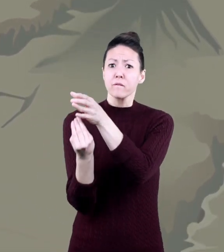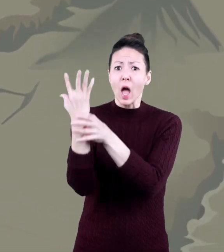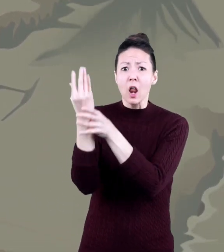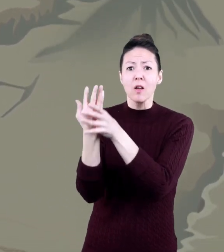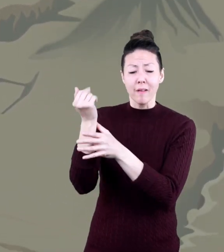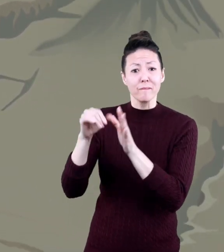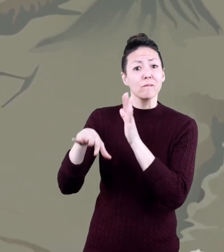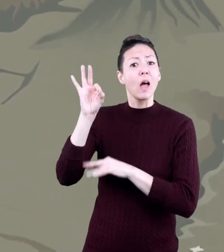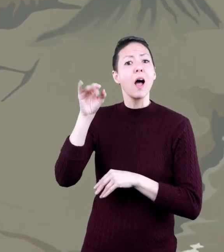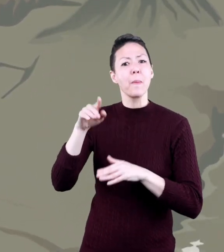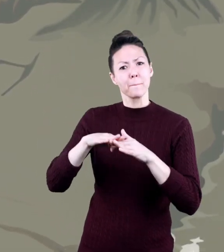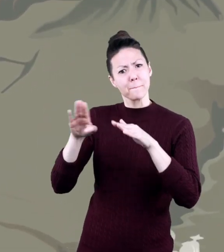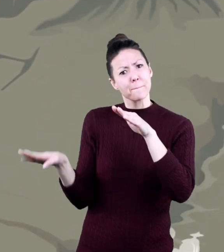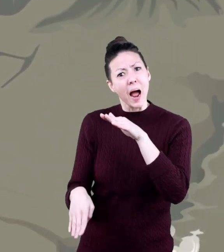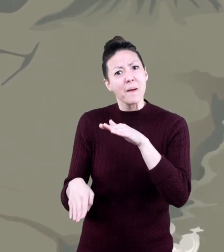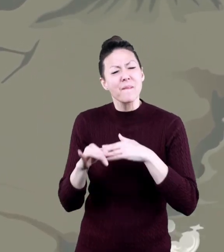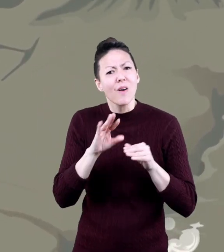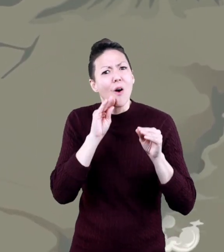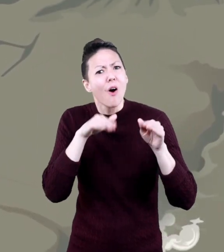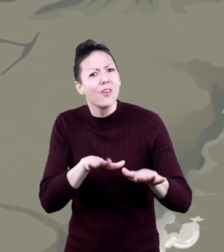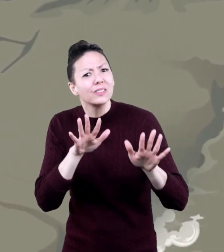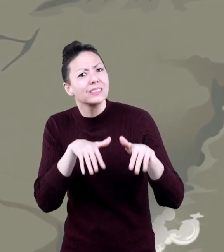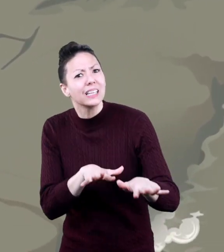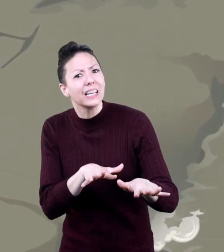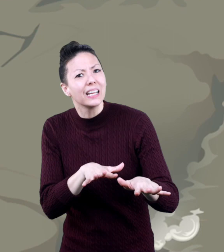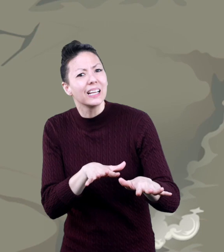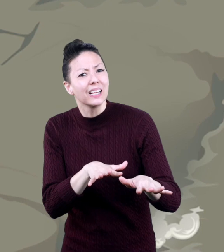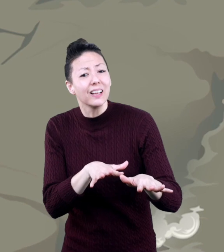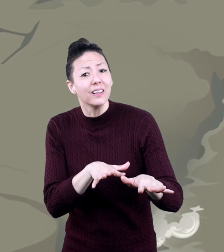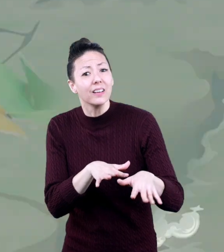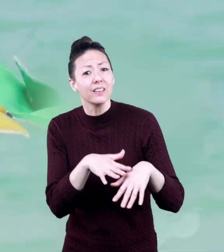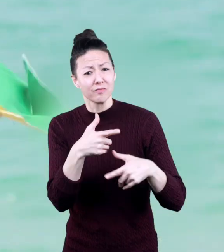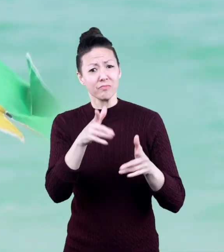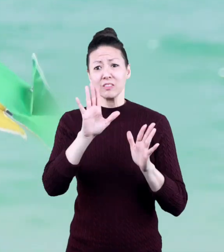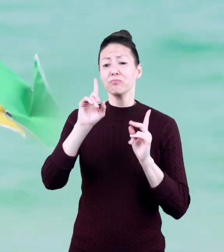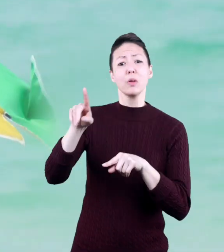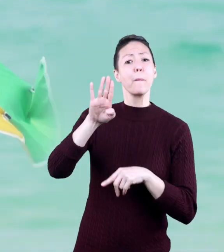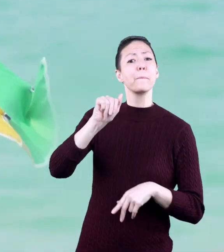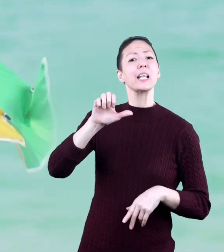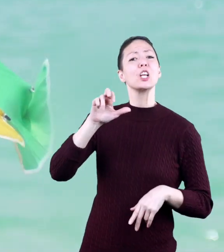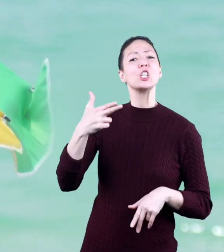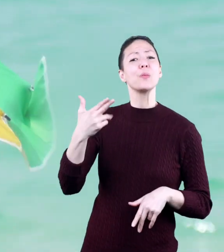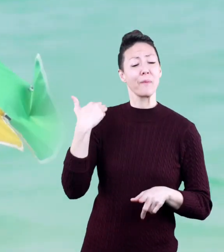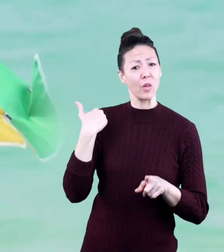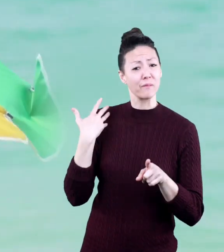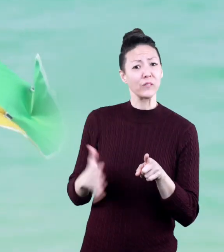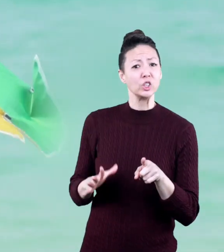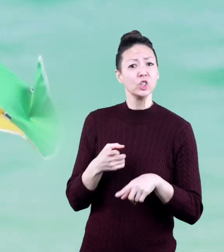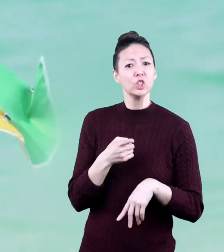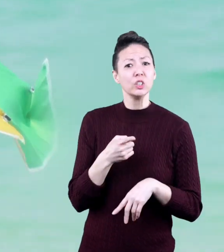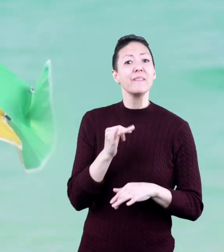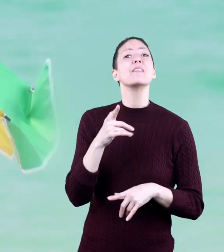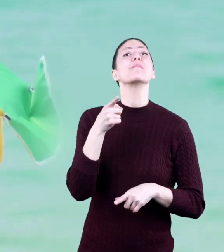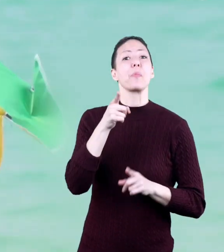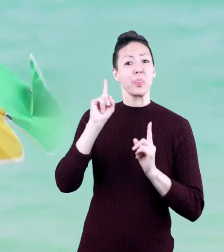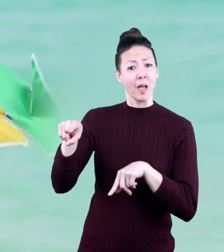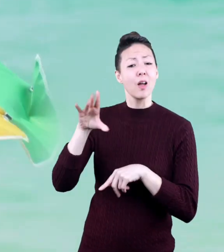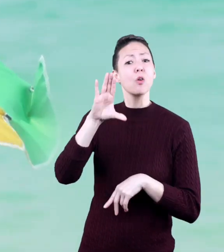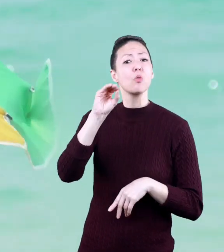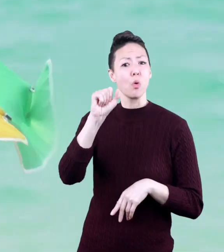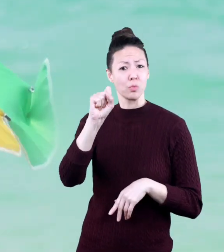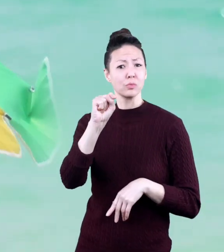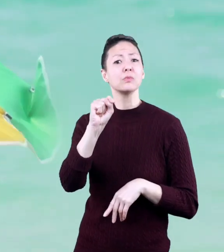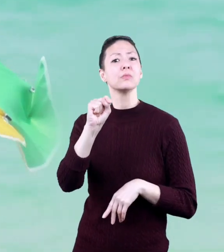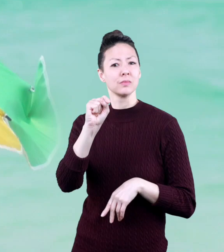volcanoes, can be found at the bottom of the ocean. Have you ever been to the beach before? If so,